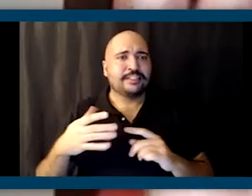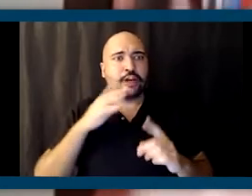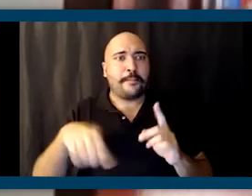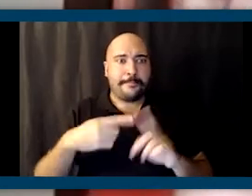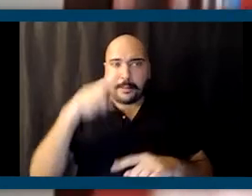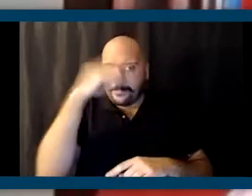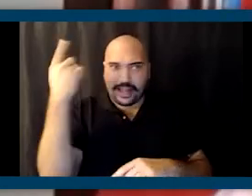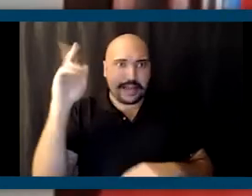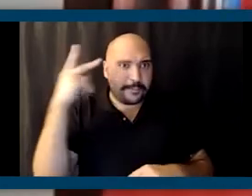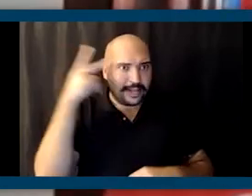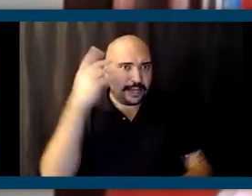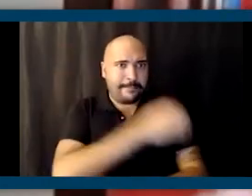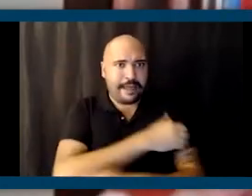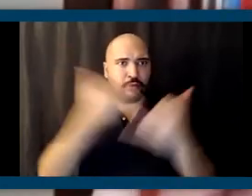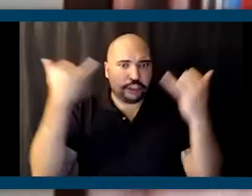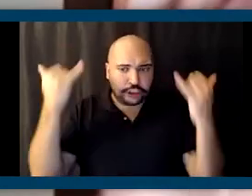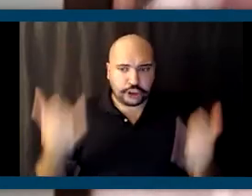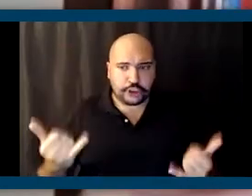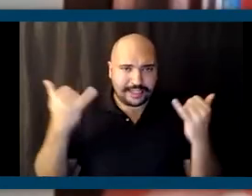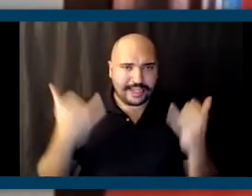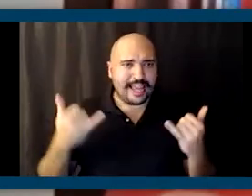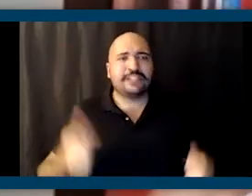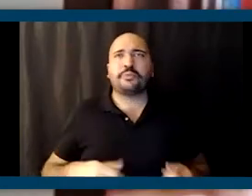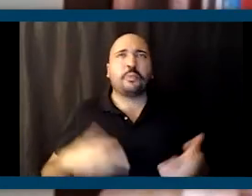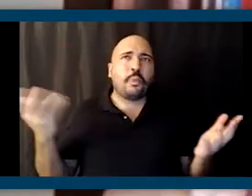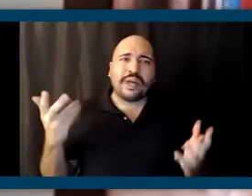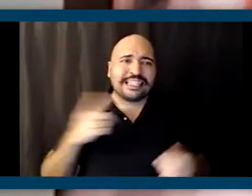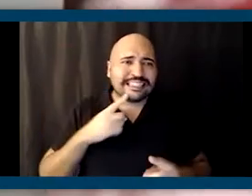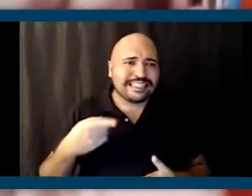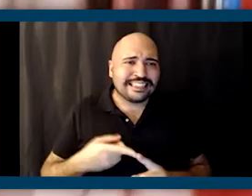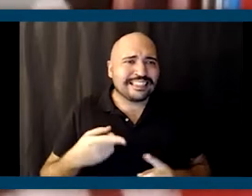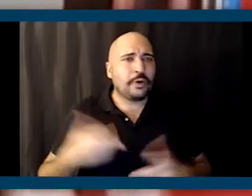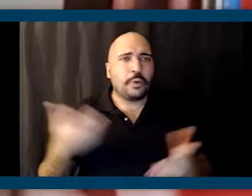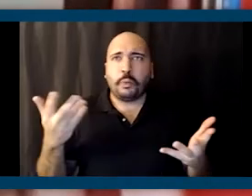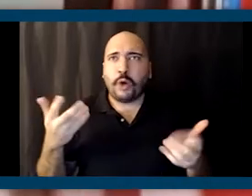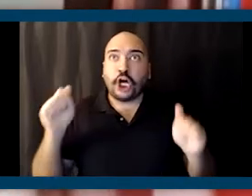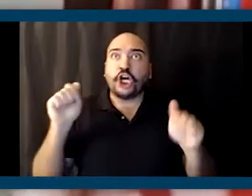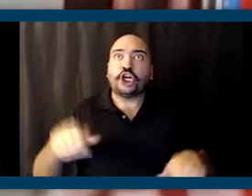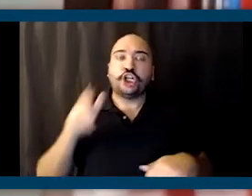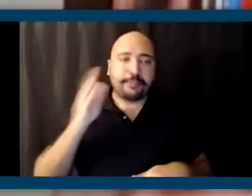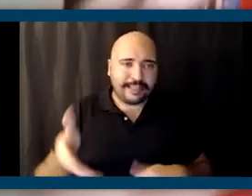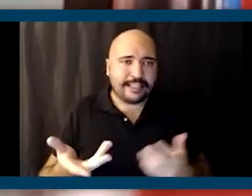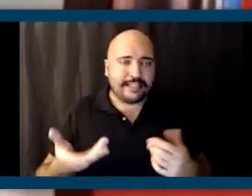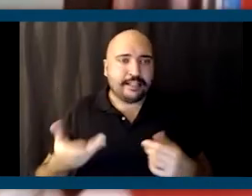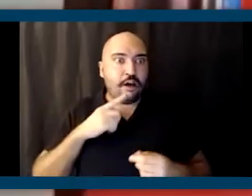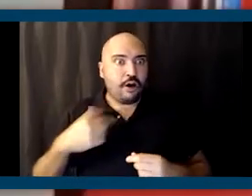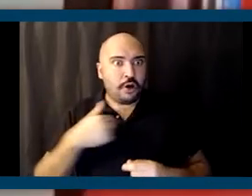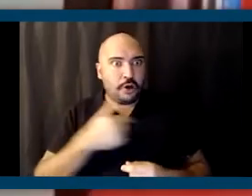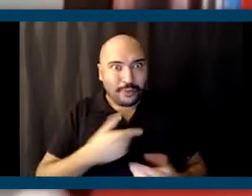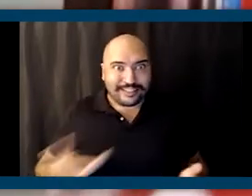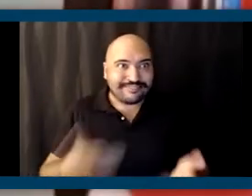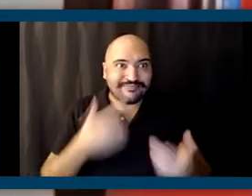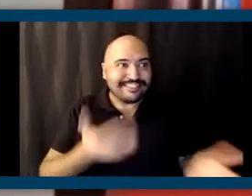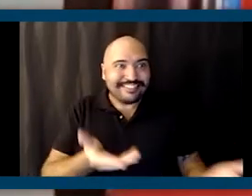political power today. What is it? What could it be? Are we harnessing it